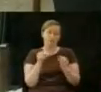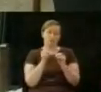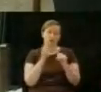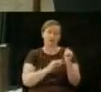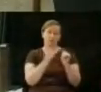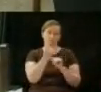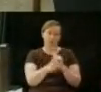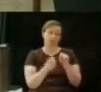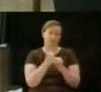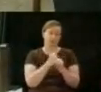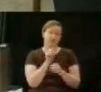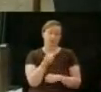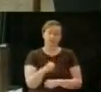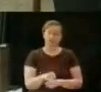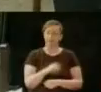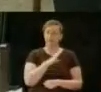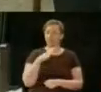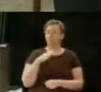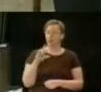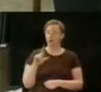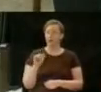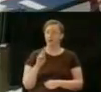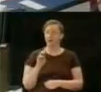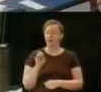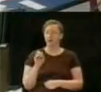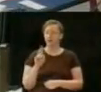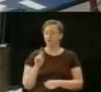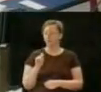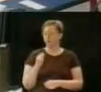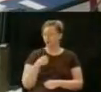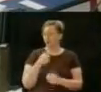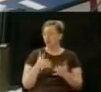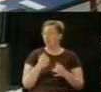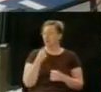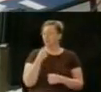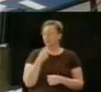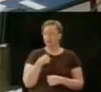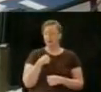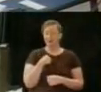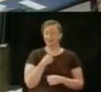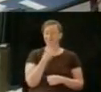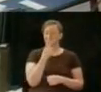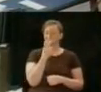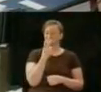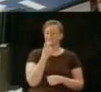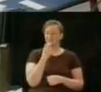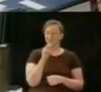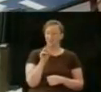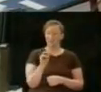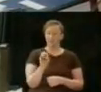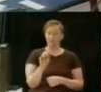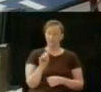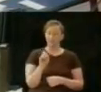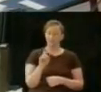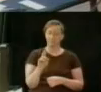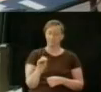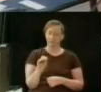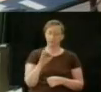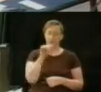or five years, it gives people a little ease to work into this. I don't know if it takes that long, but it takes longer than a year, let's put it that way.